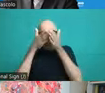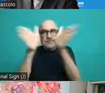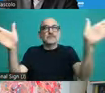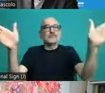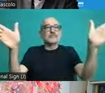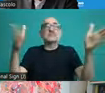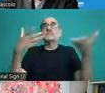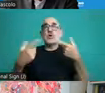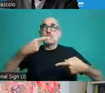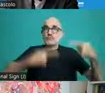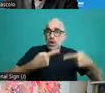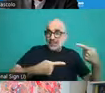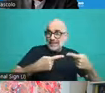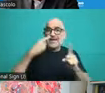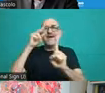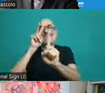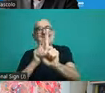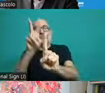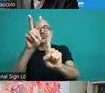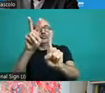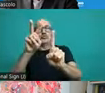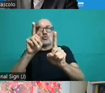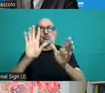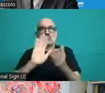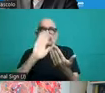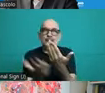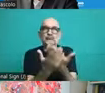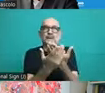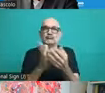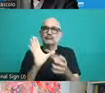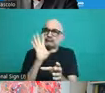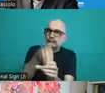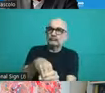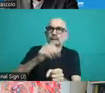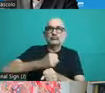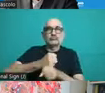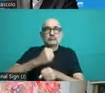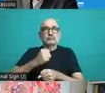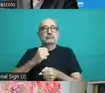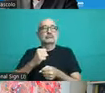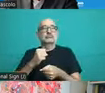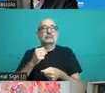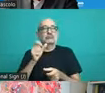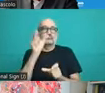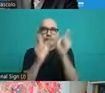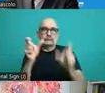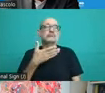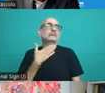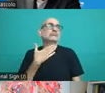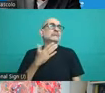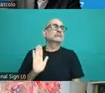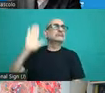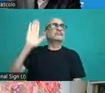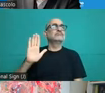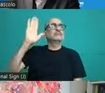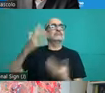and to assure the voice of the stakeholders to the